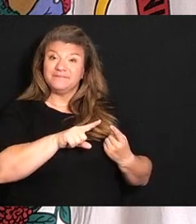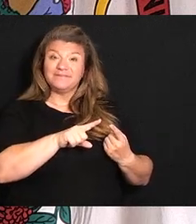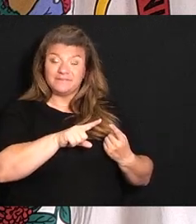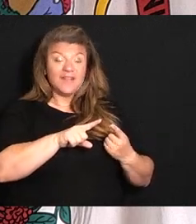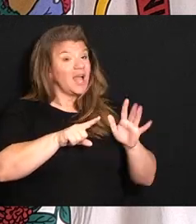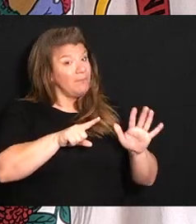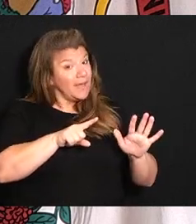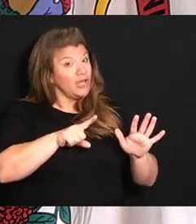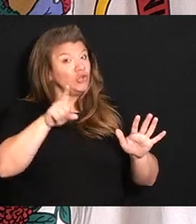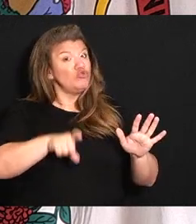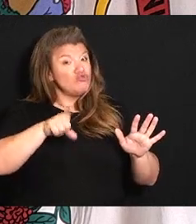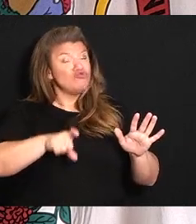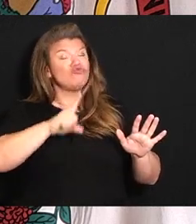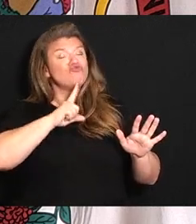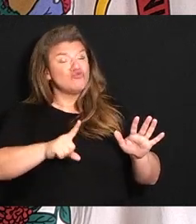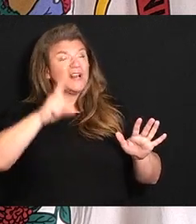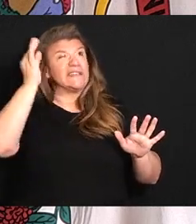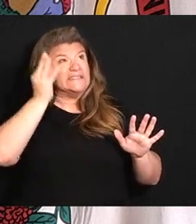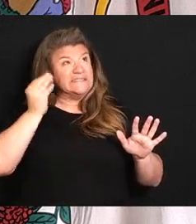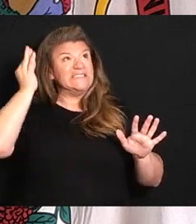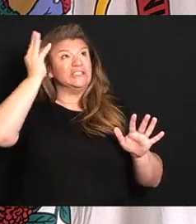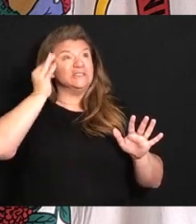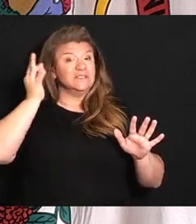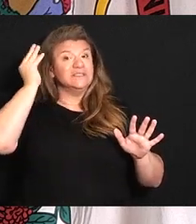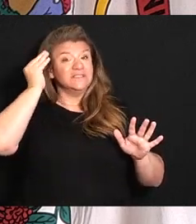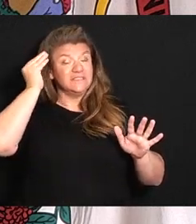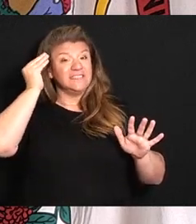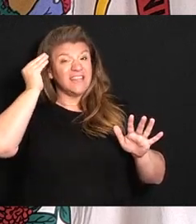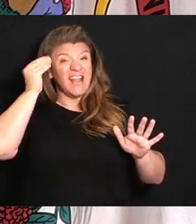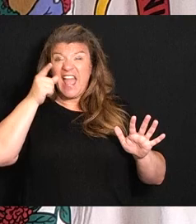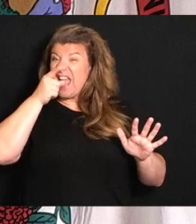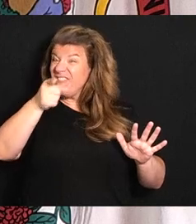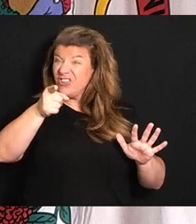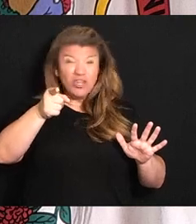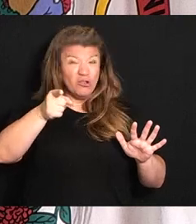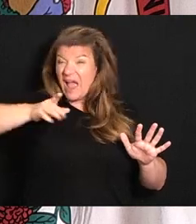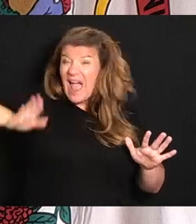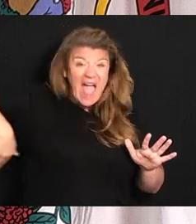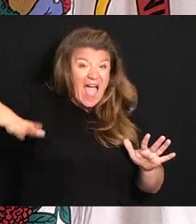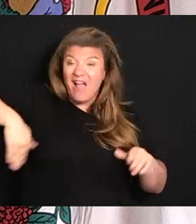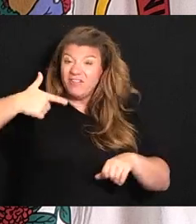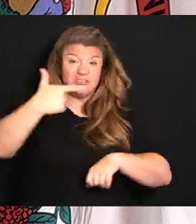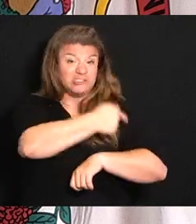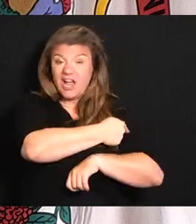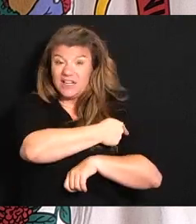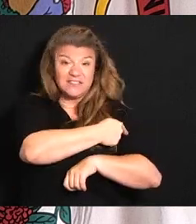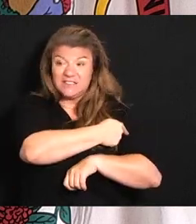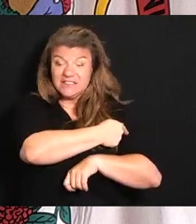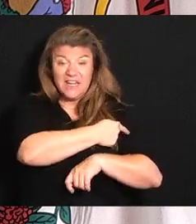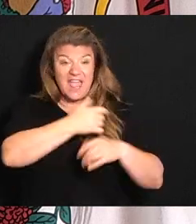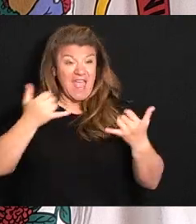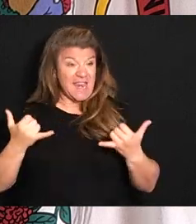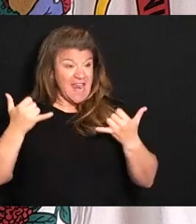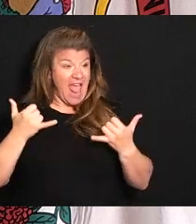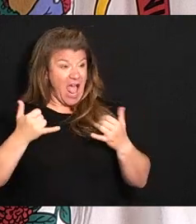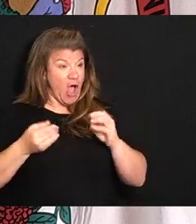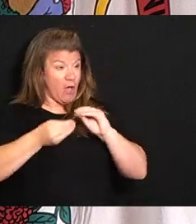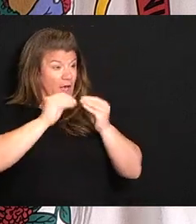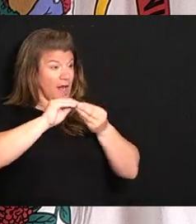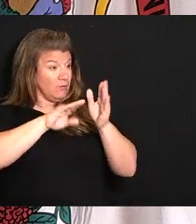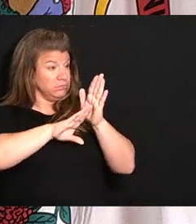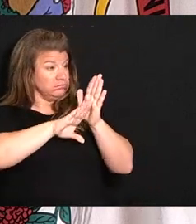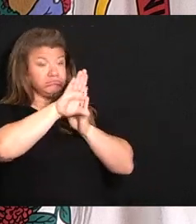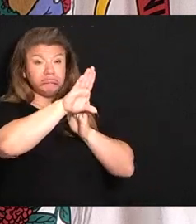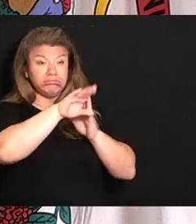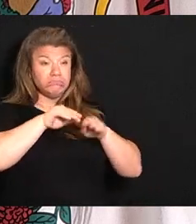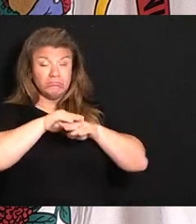you should really consider the fact that if you're not vaccinated, the way this thing's running across the land and everything